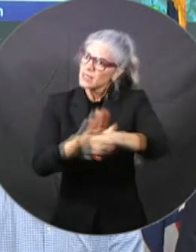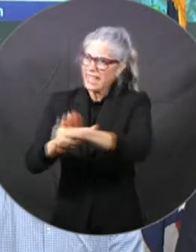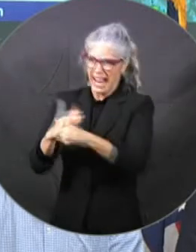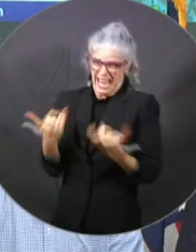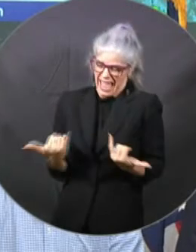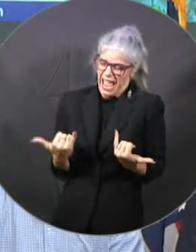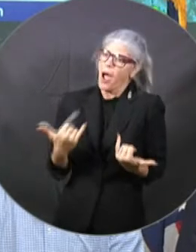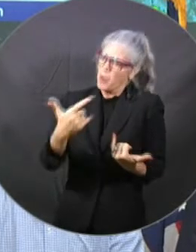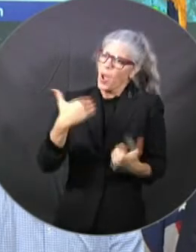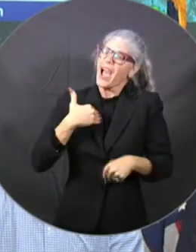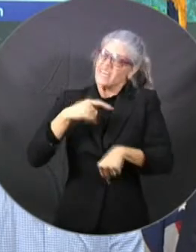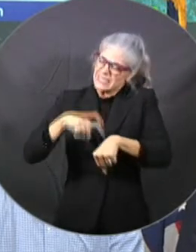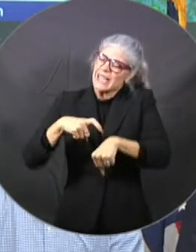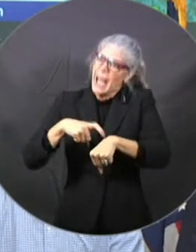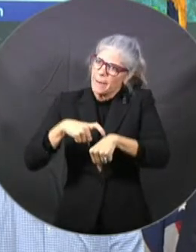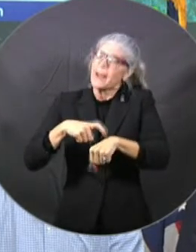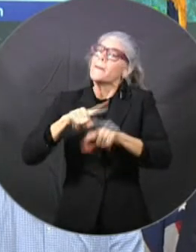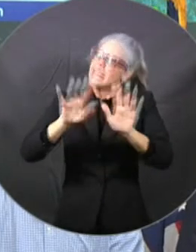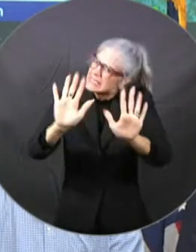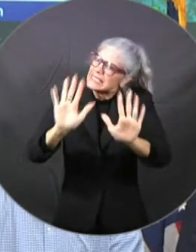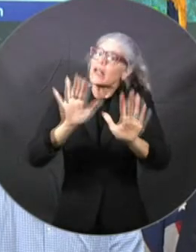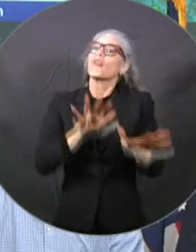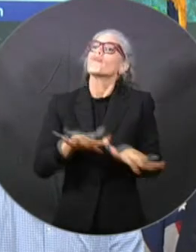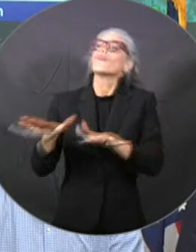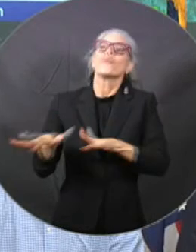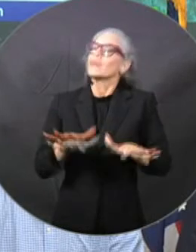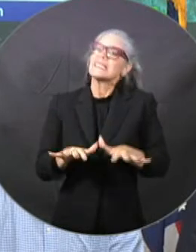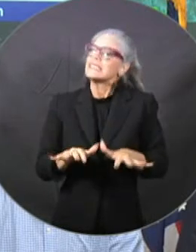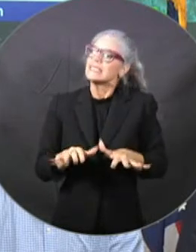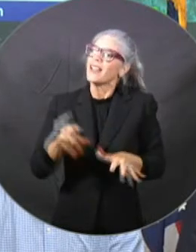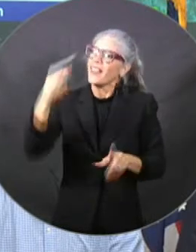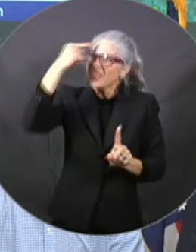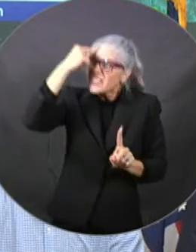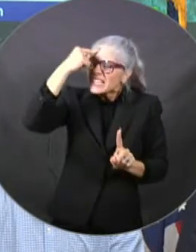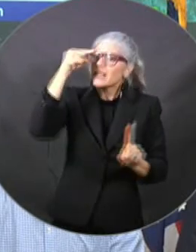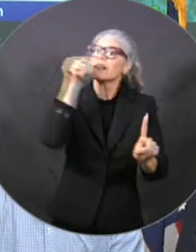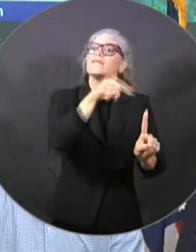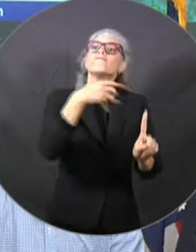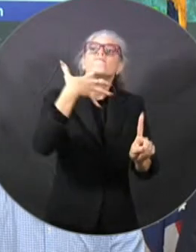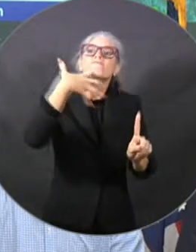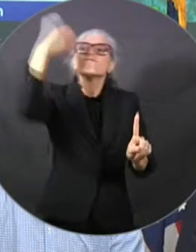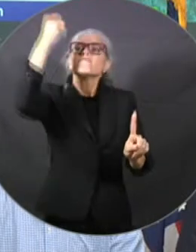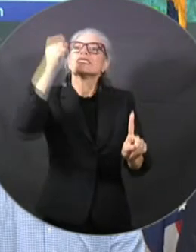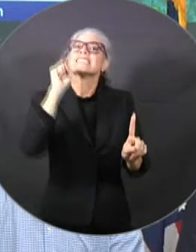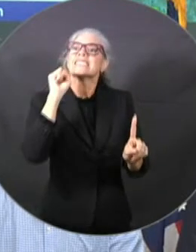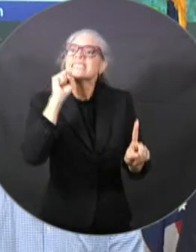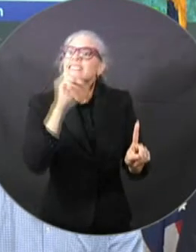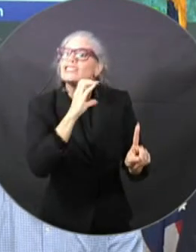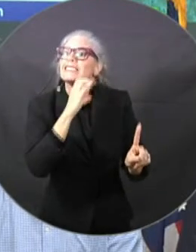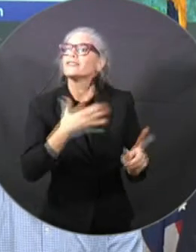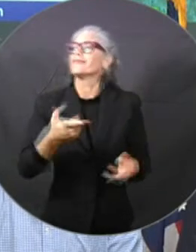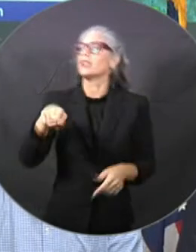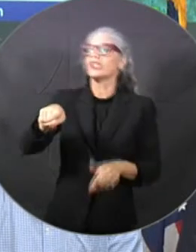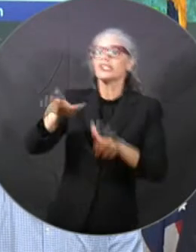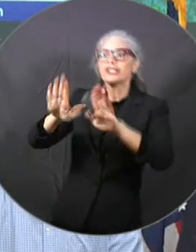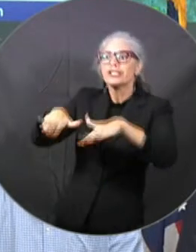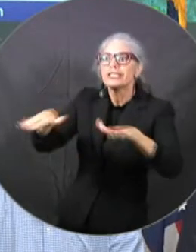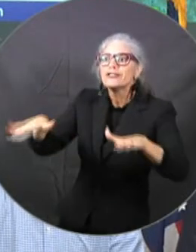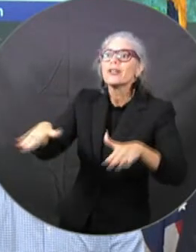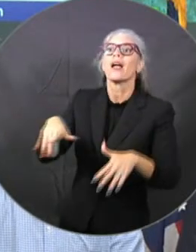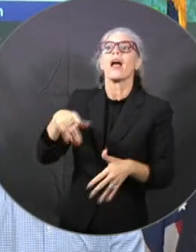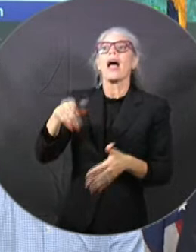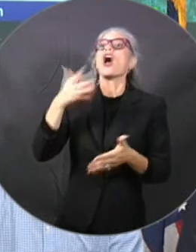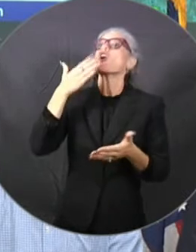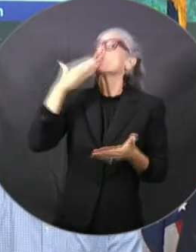including seniors and children. Download movies, TV shows. Make sure your battery power operating devices are fully charged.